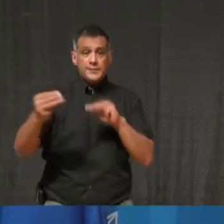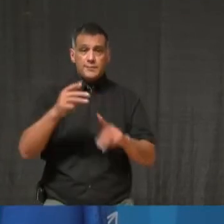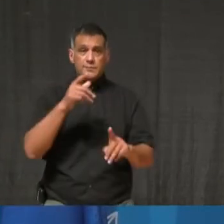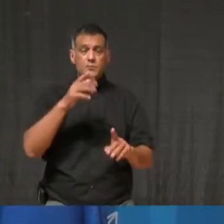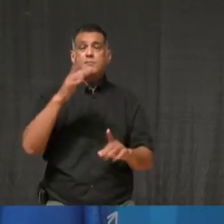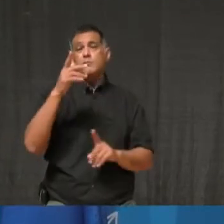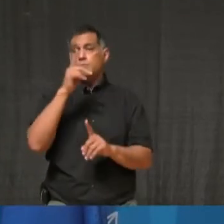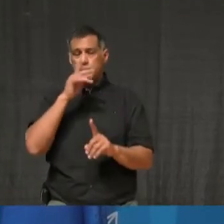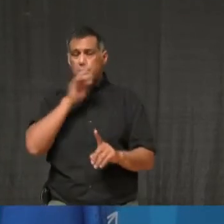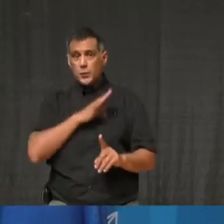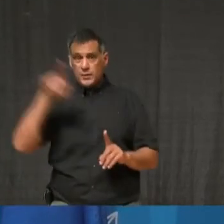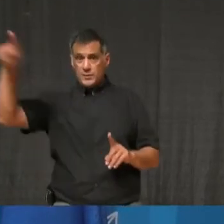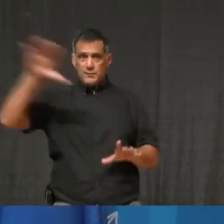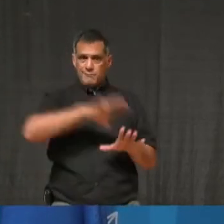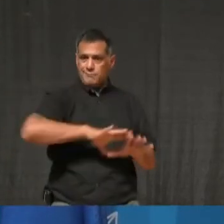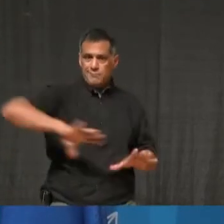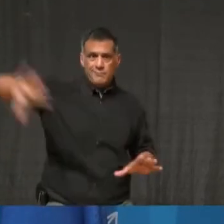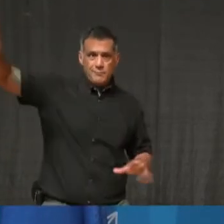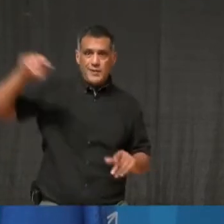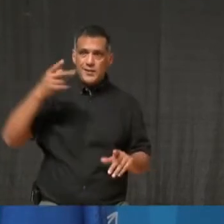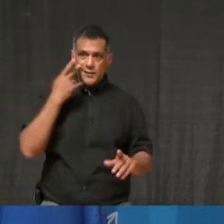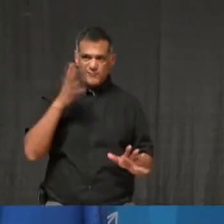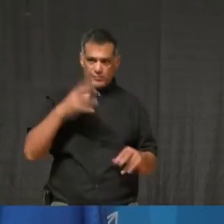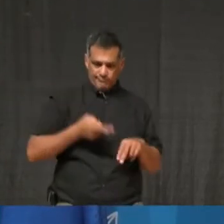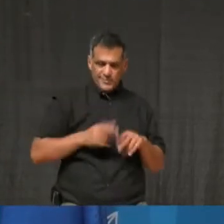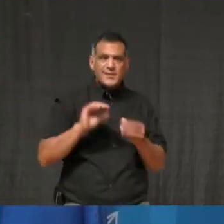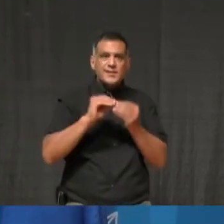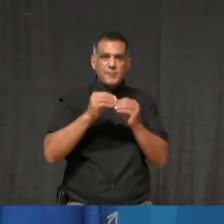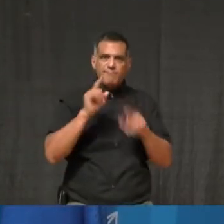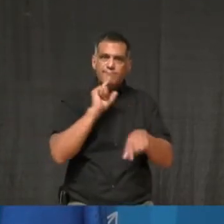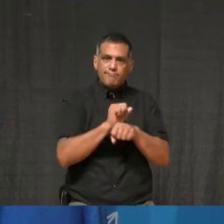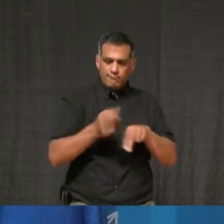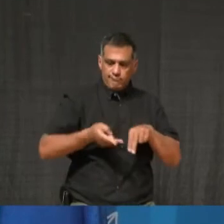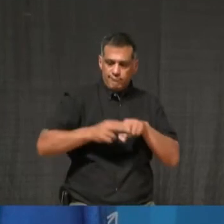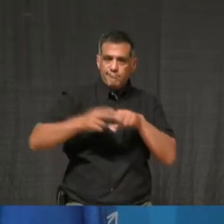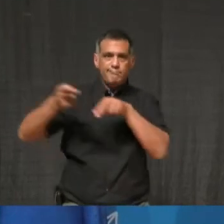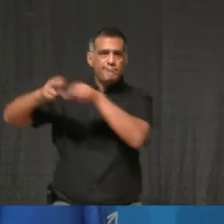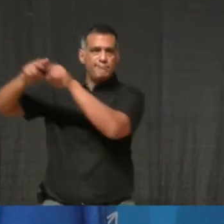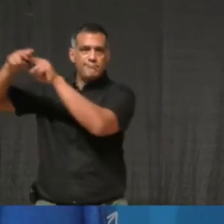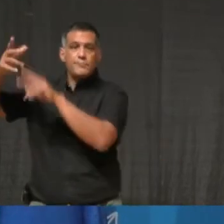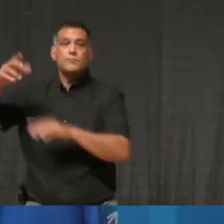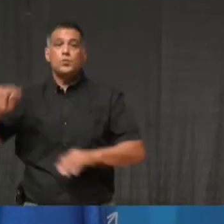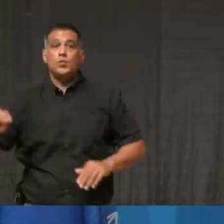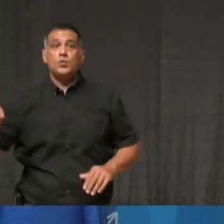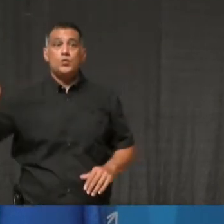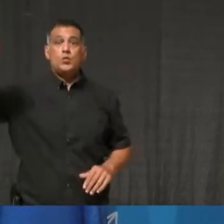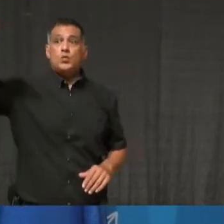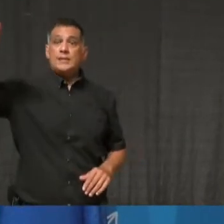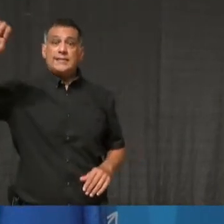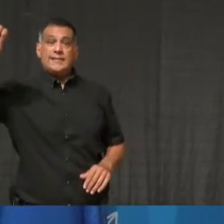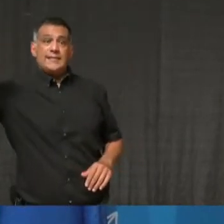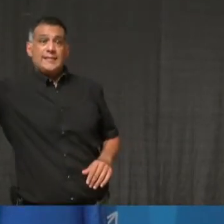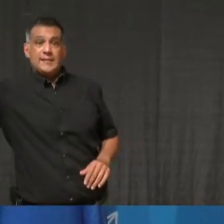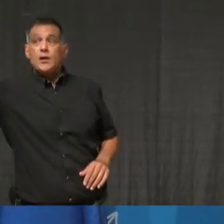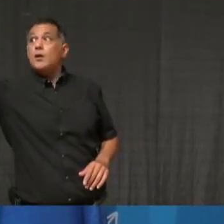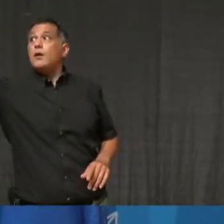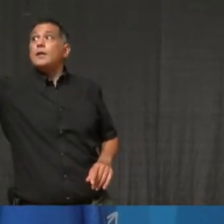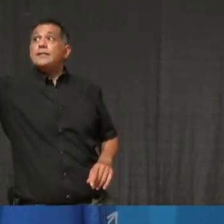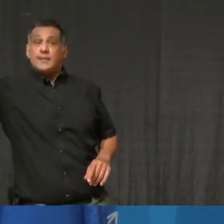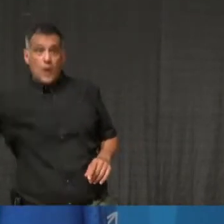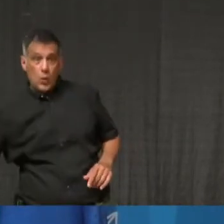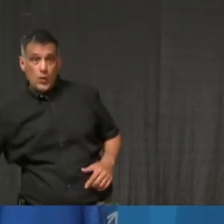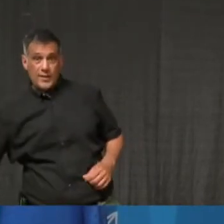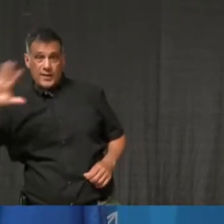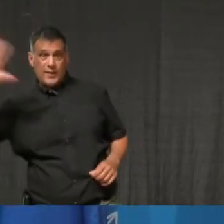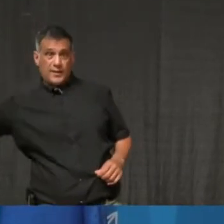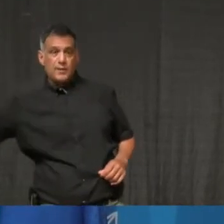Certainly, you think about the north, the east, southwestern health units, some of the rates that we're seeing in our communities are